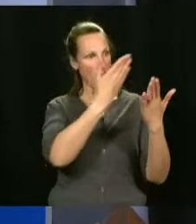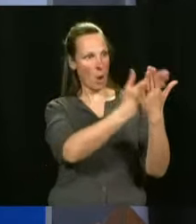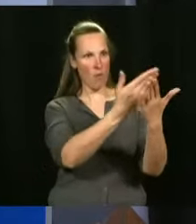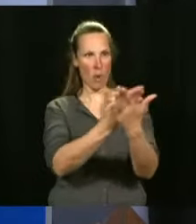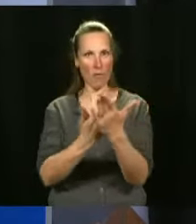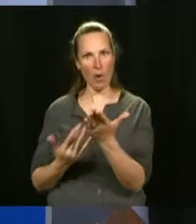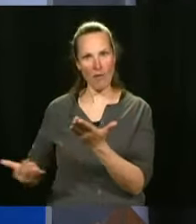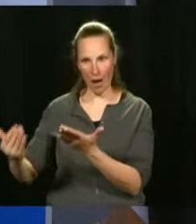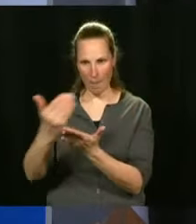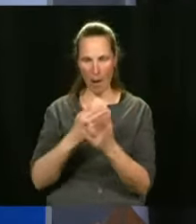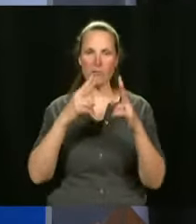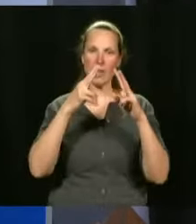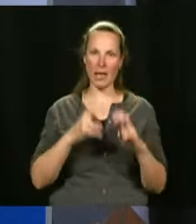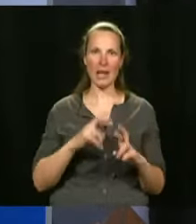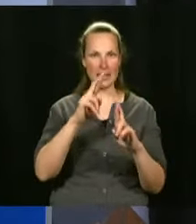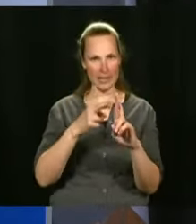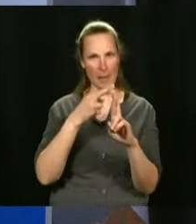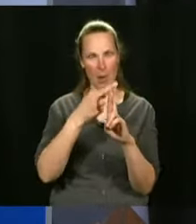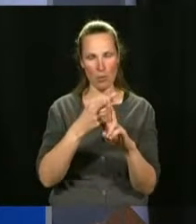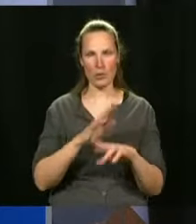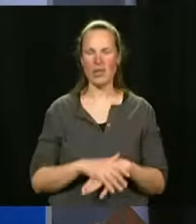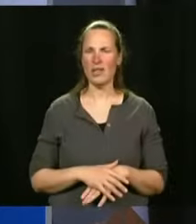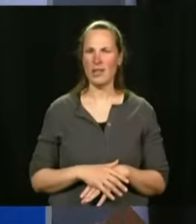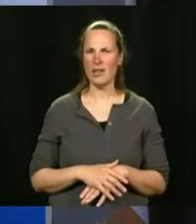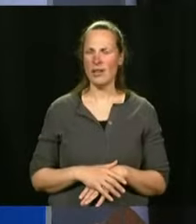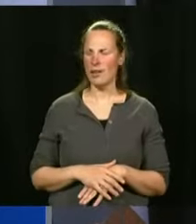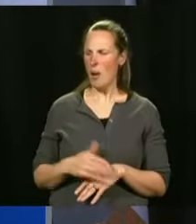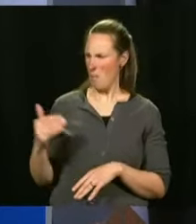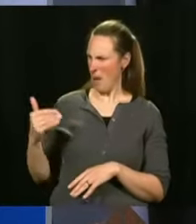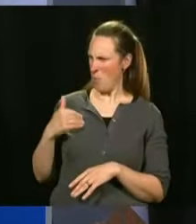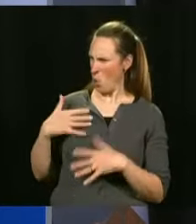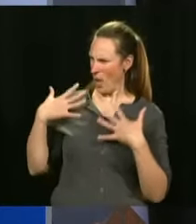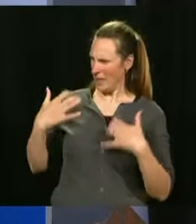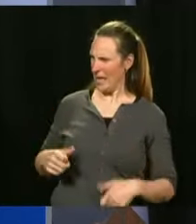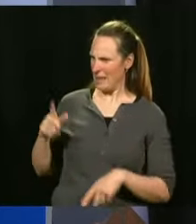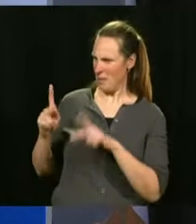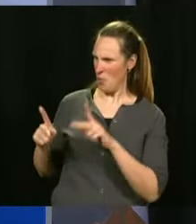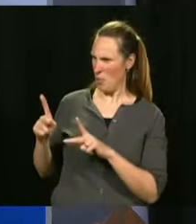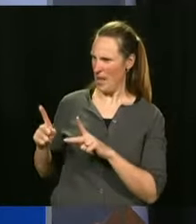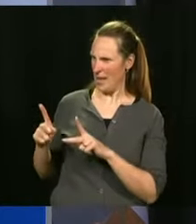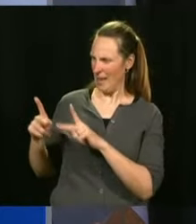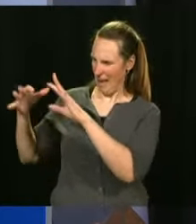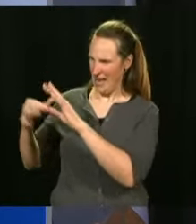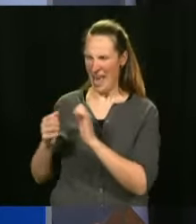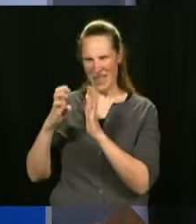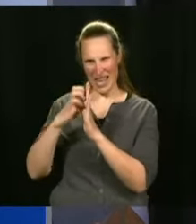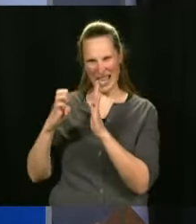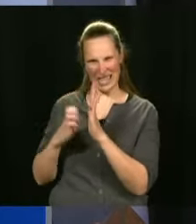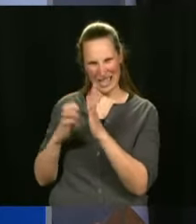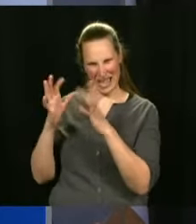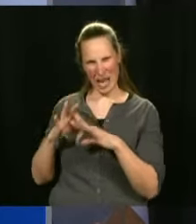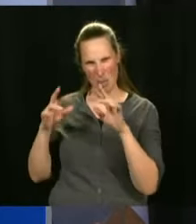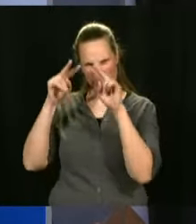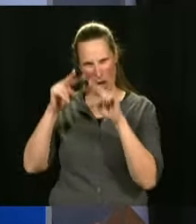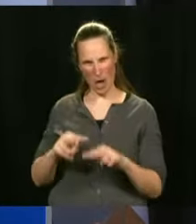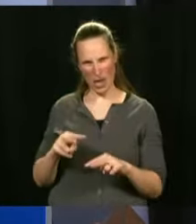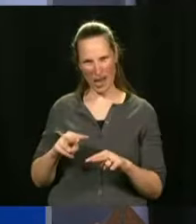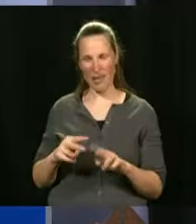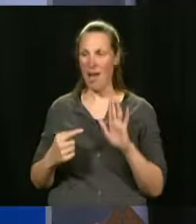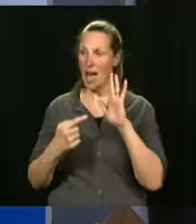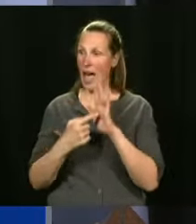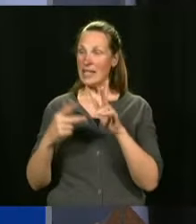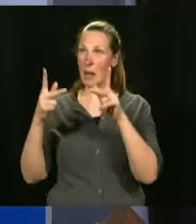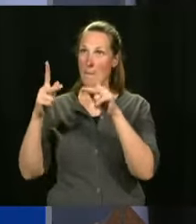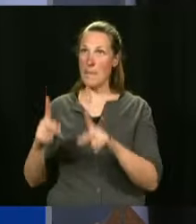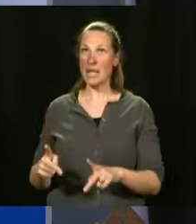How does that concern public health? Ethics, for example. You know, somebody who perhaps could or could not have access to a job because